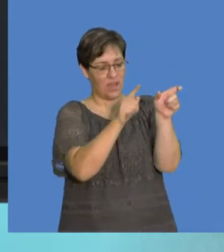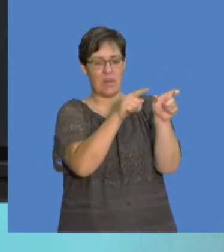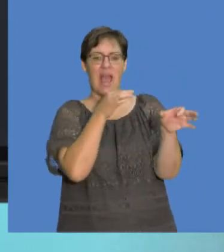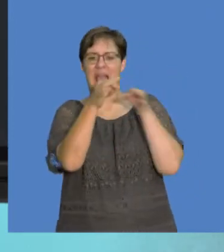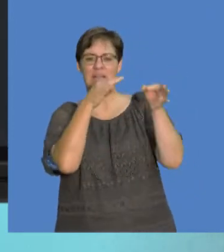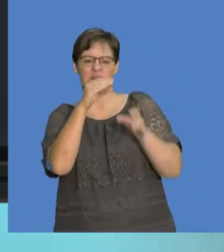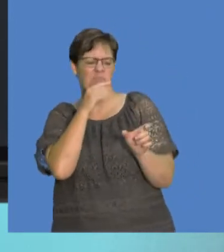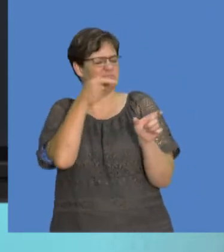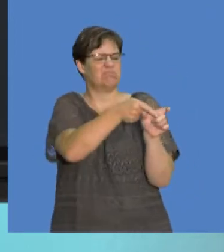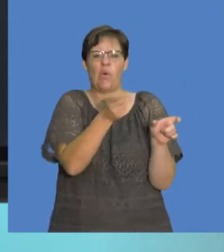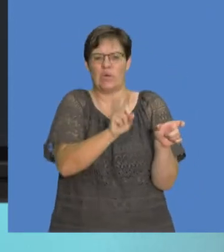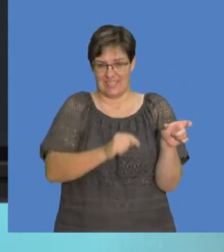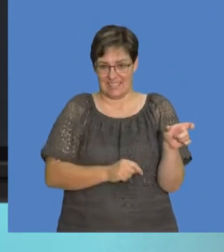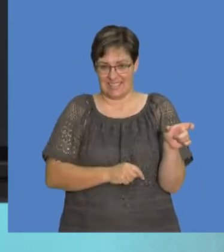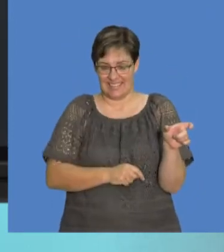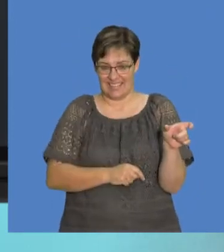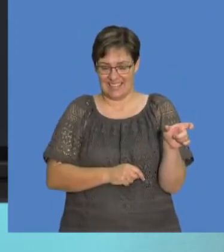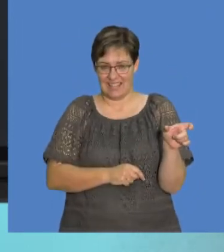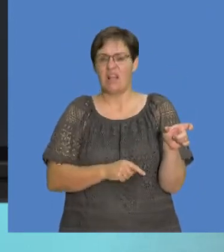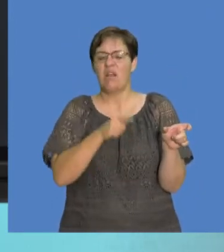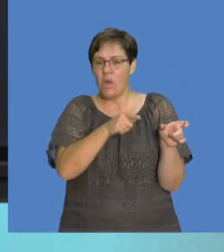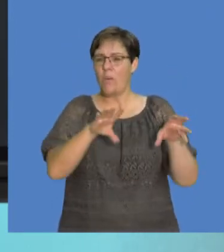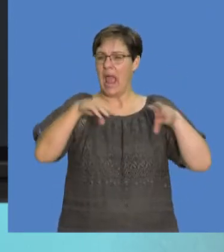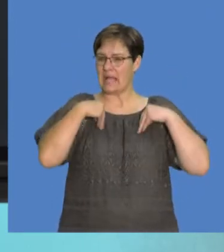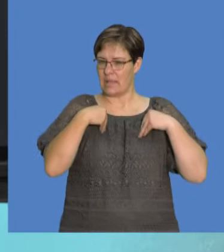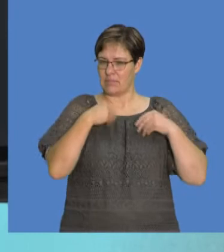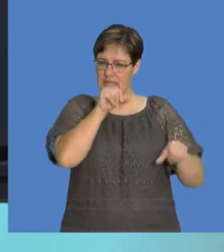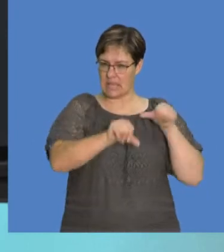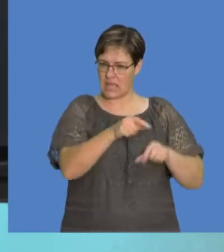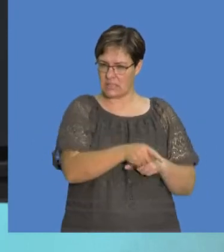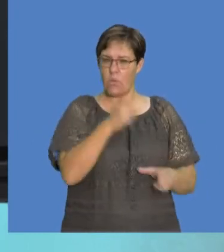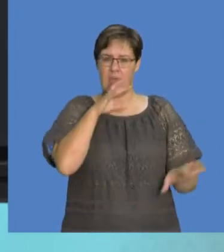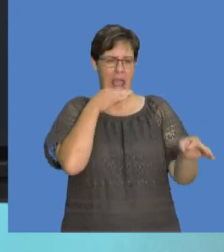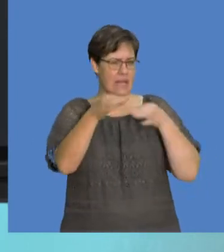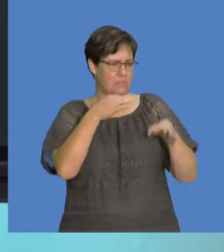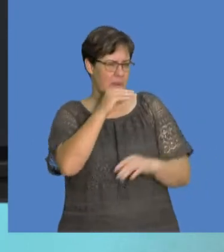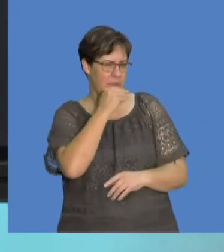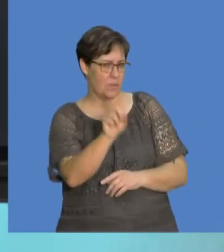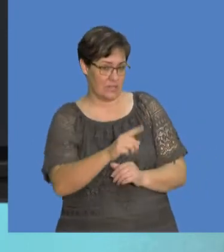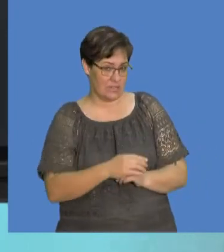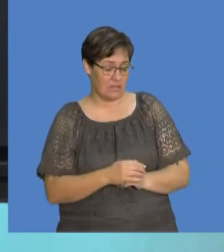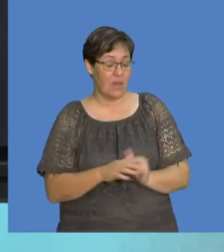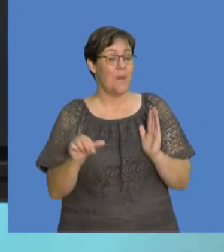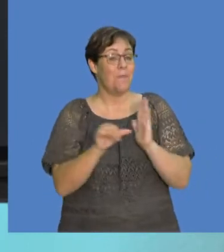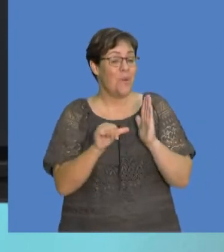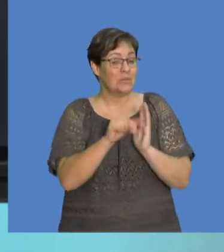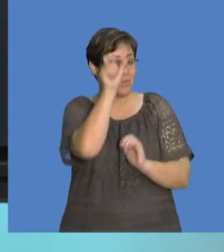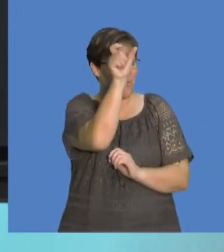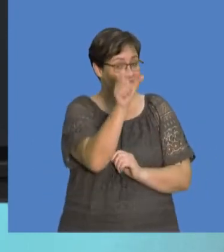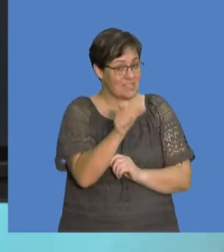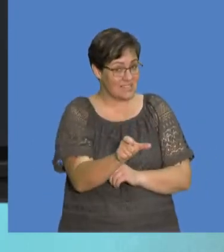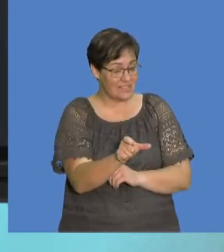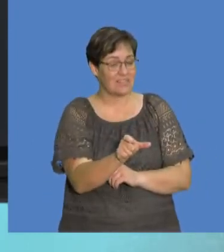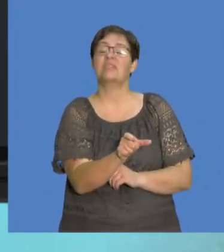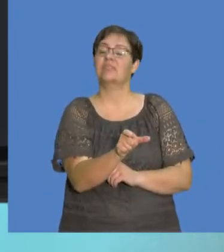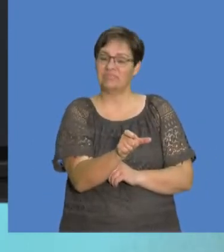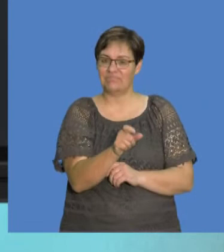guidelines are our point of reference to say what is acceptable in terms of definition. Remember, the key words in the definition